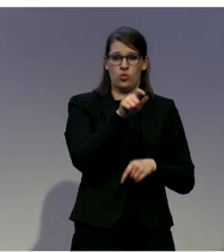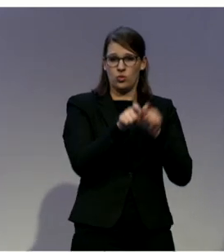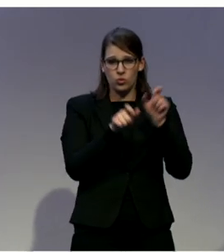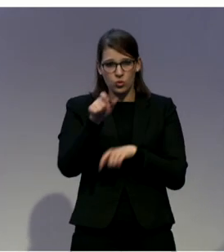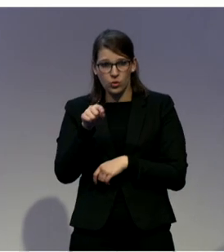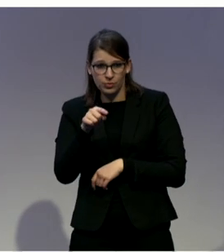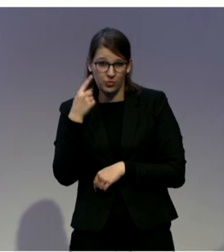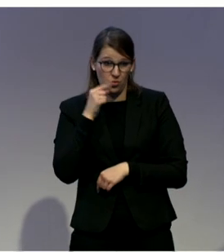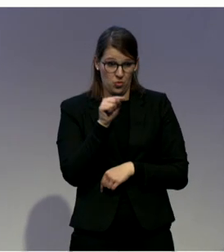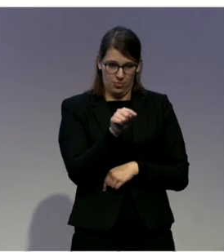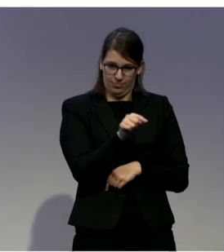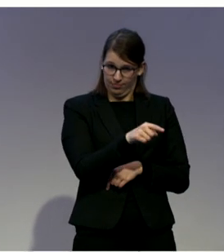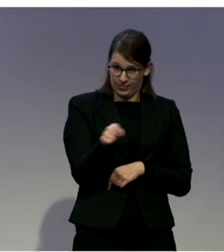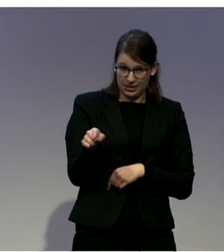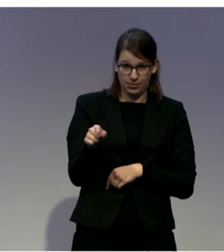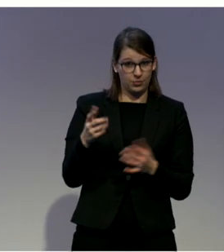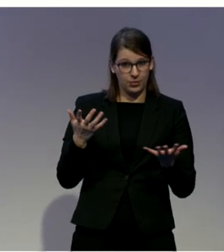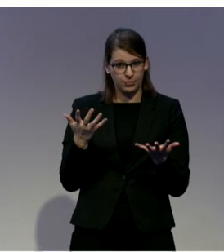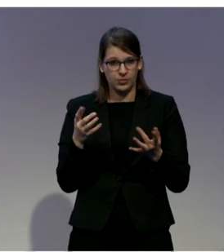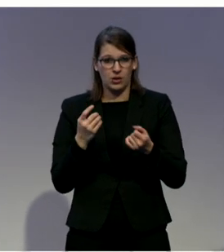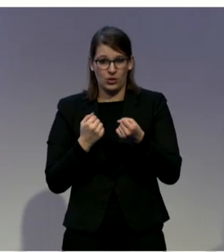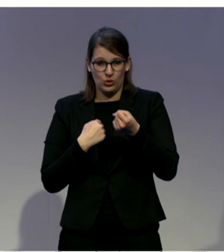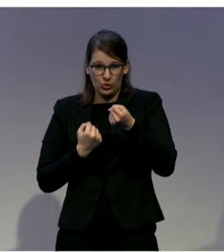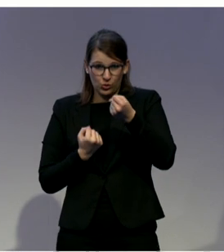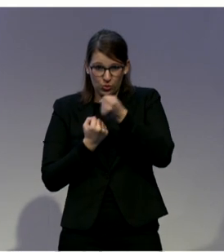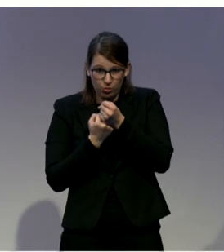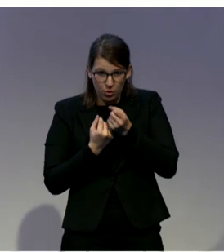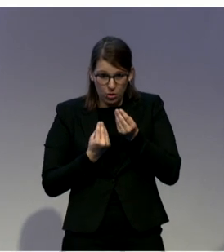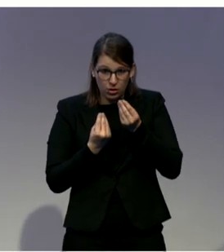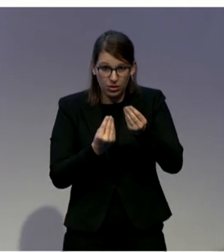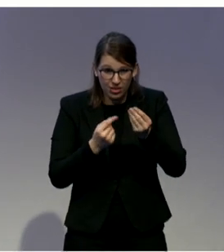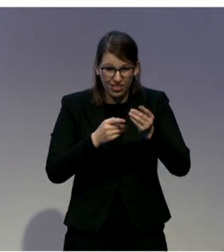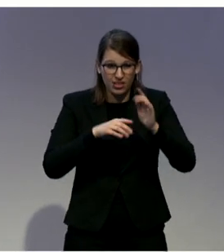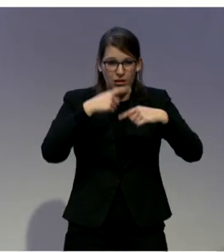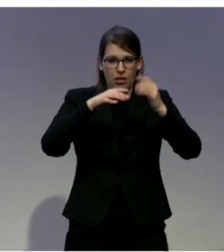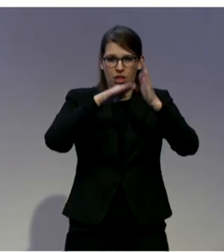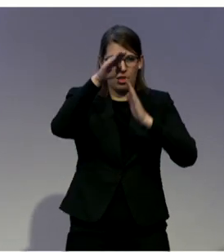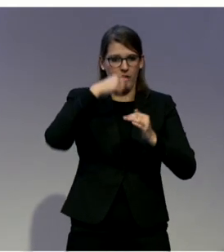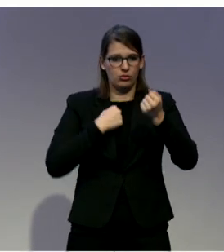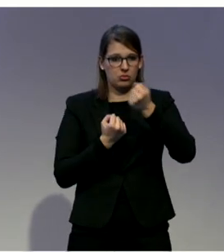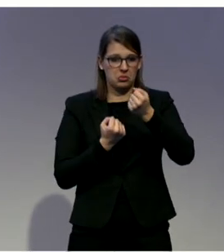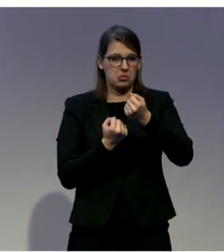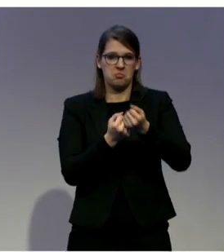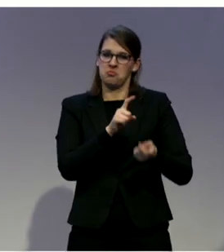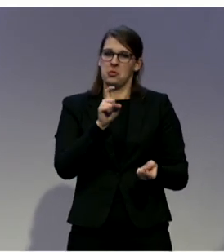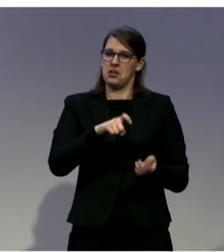support need is reduced and is reducing all the time. So,